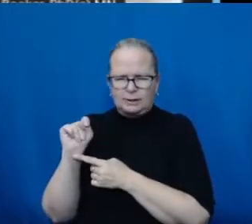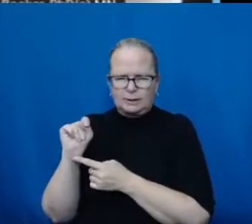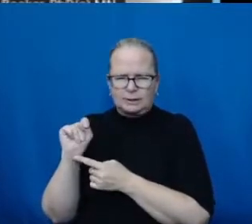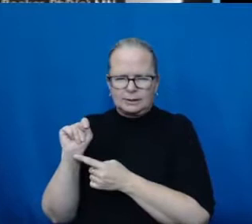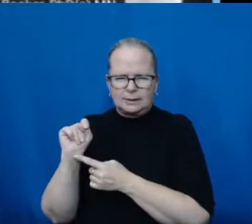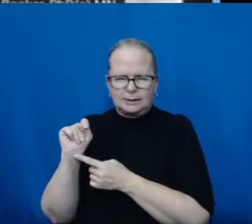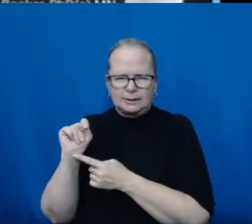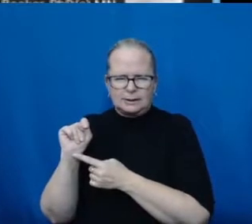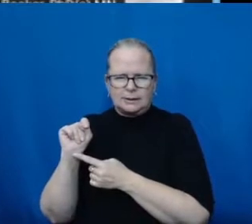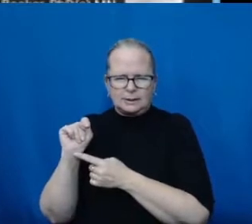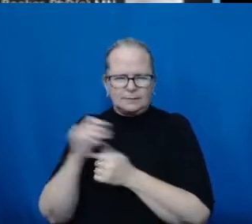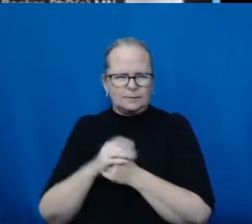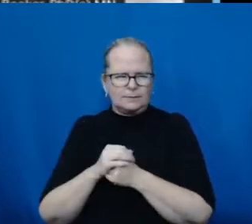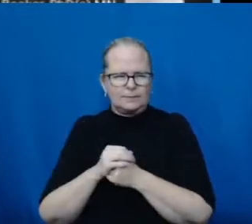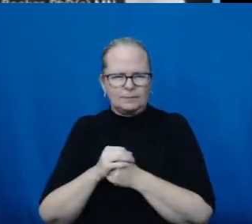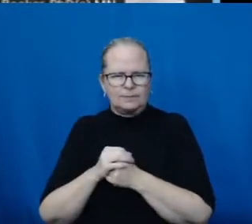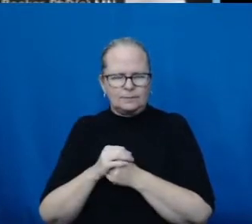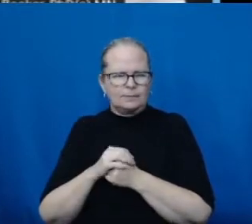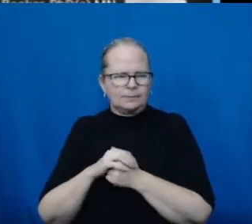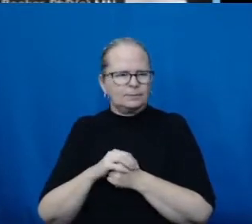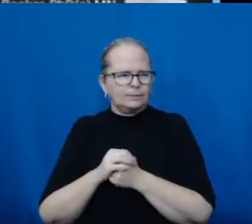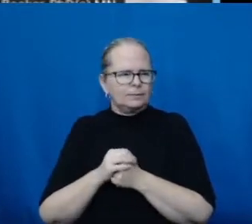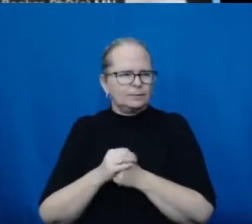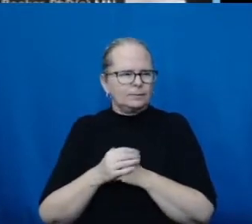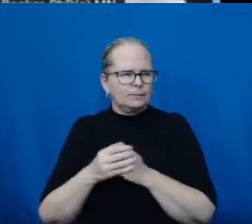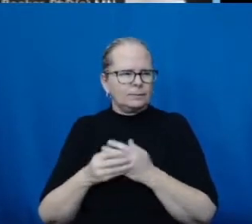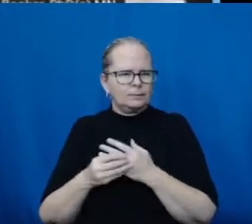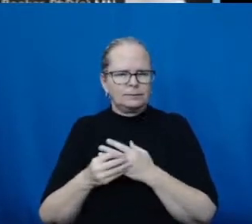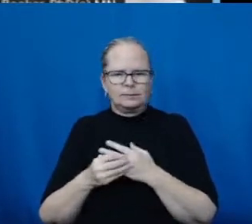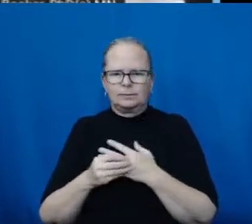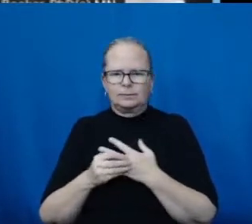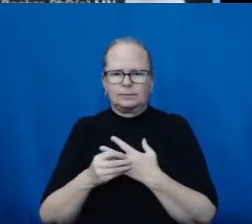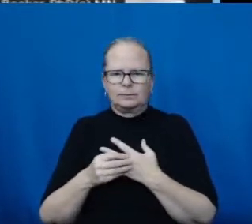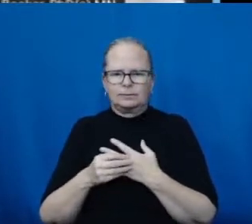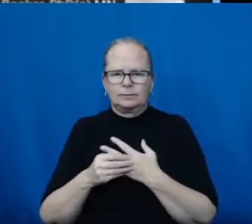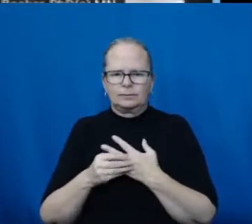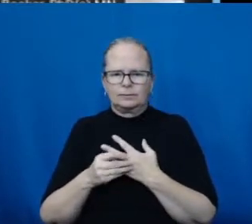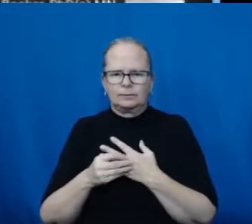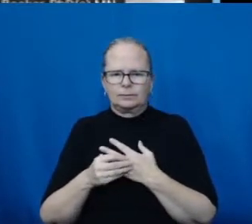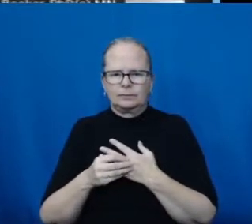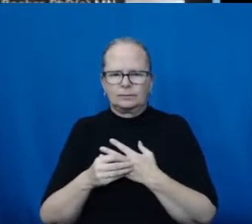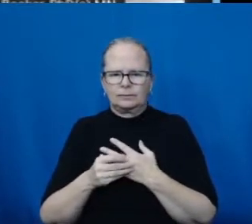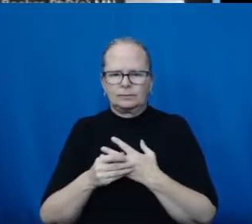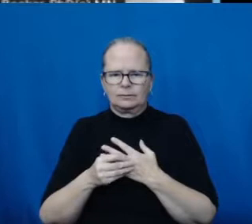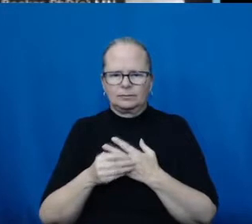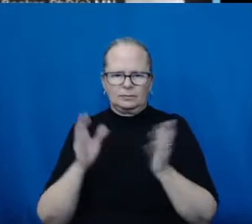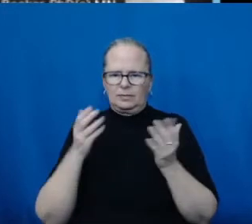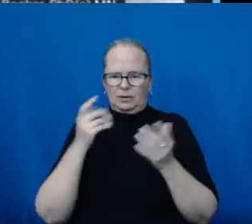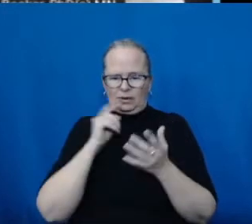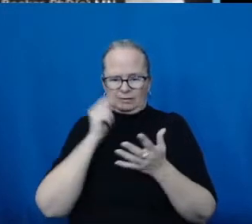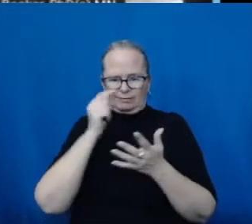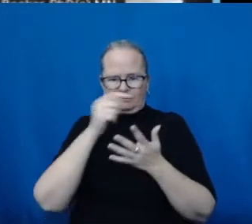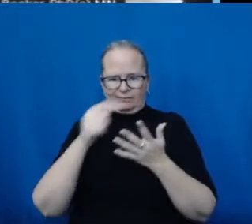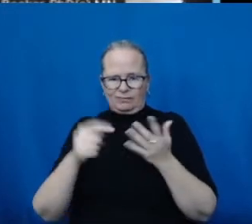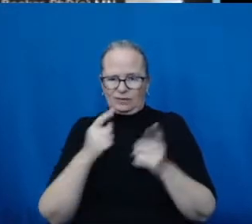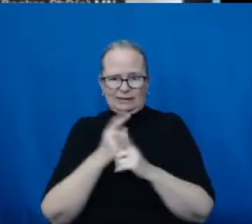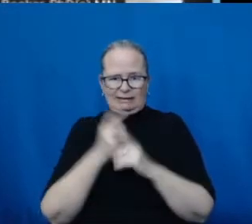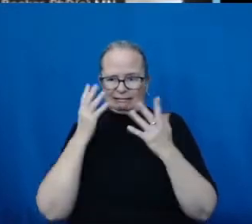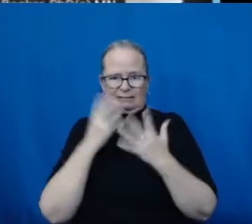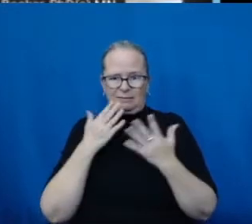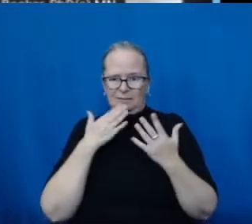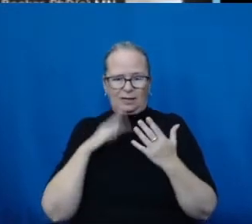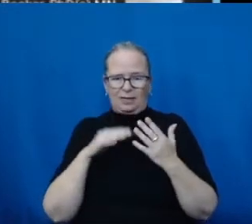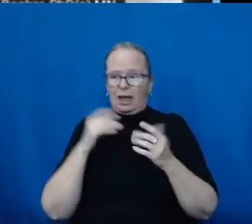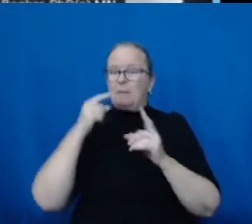And I'll just say that you can get these bad things with COVID infection, too. And this one study shows that, in fact, all these bad things that can happen with the vaccines